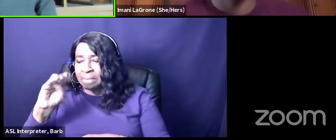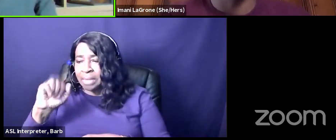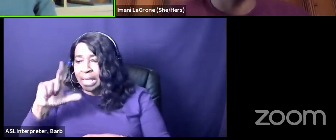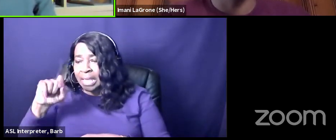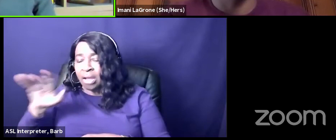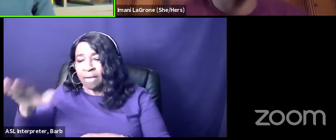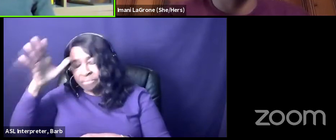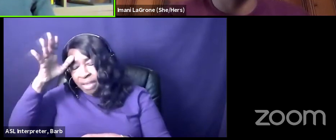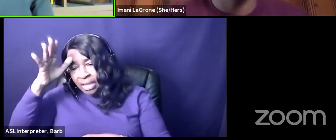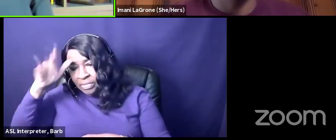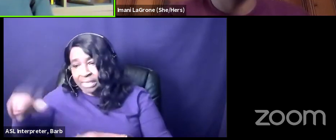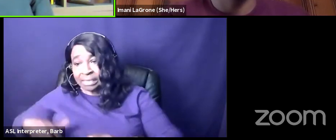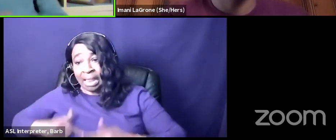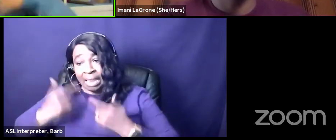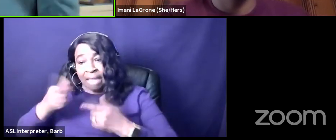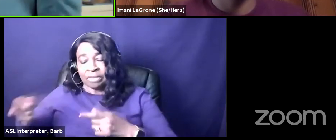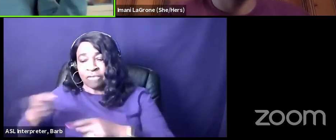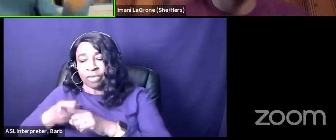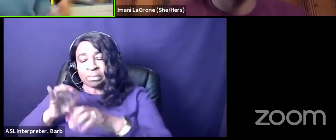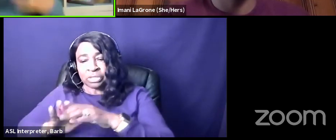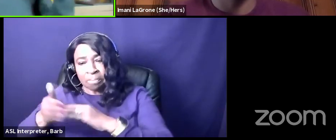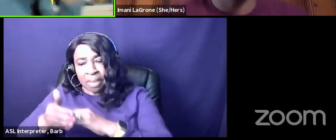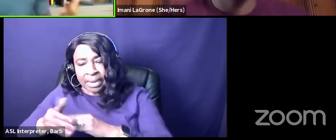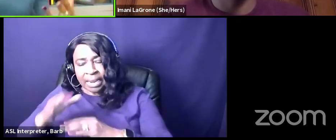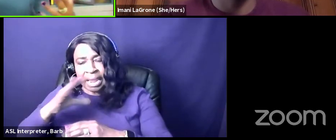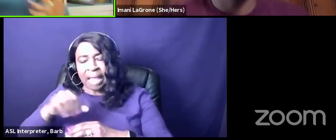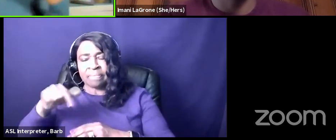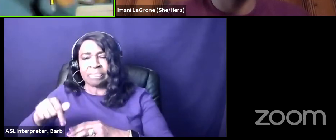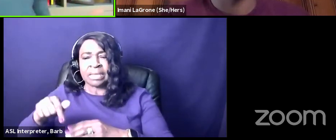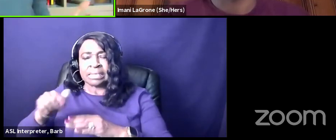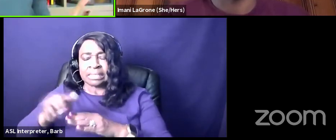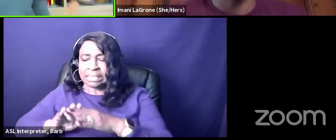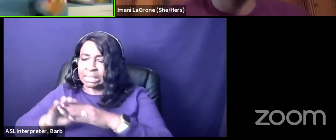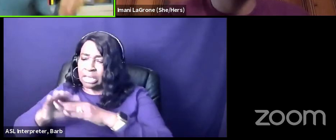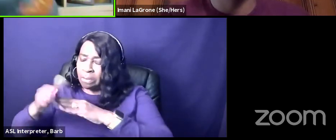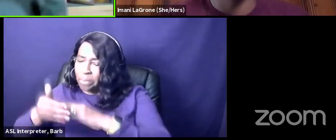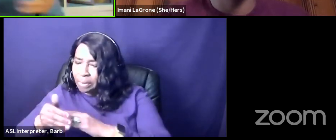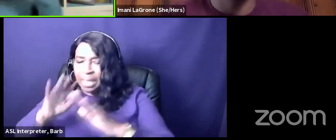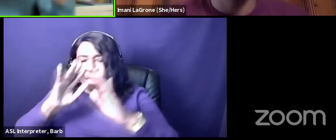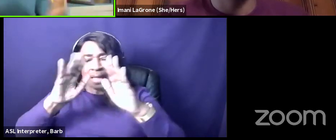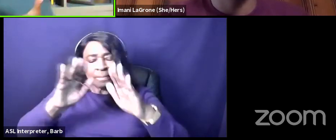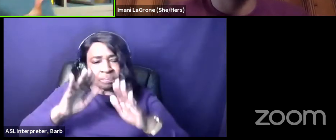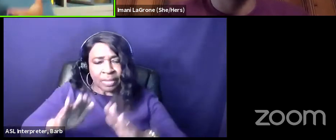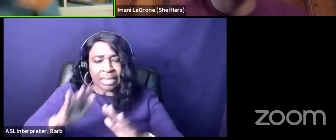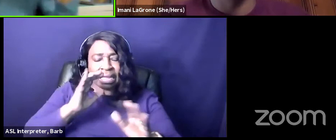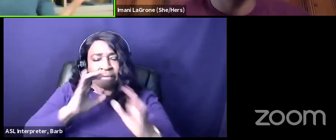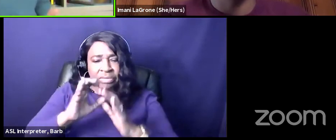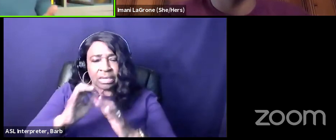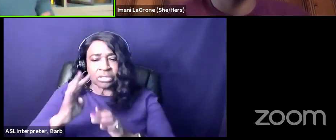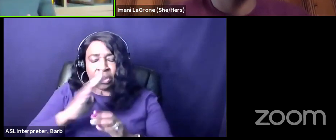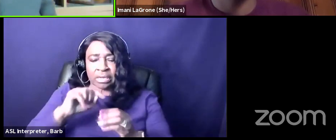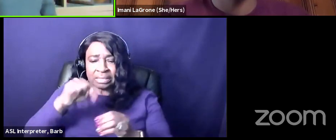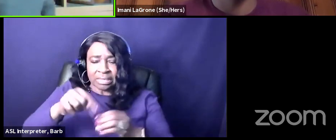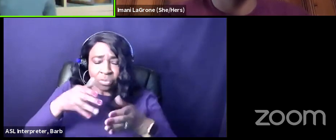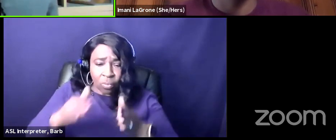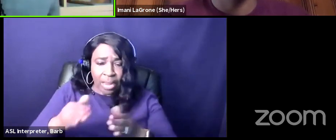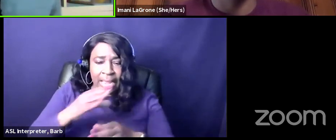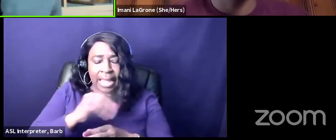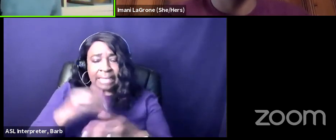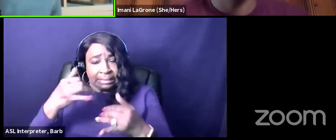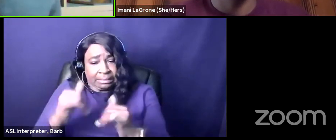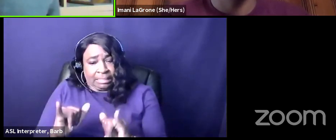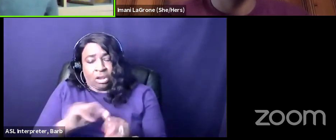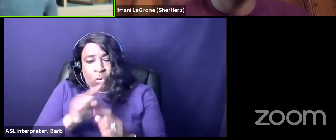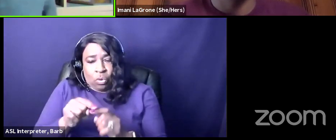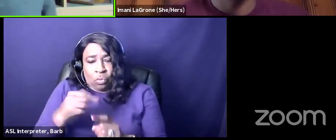uh from jamaica and this kind of caribbean excellence conversation was creeping its way in yet again where we saw